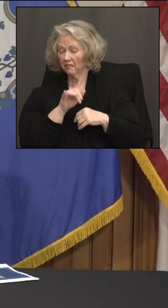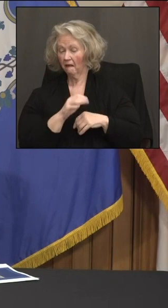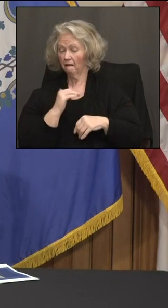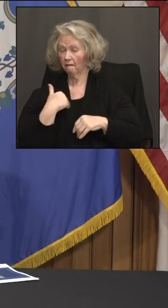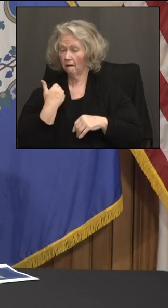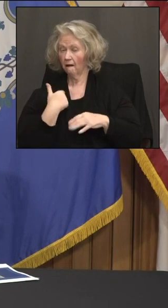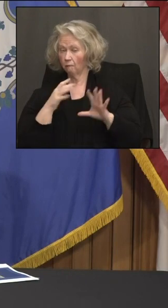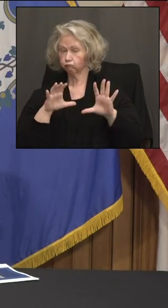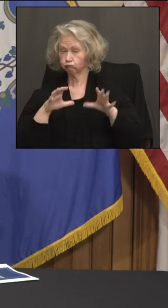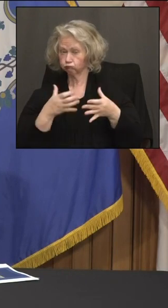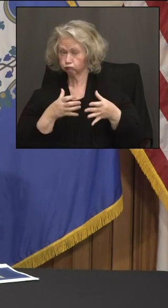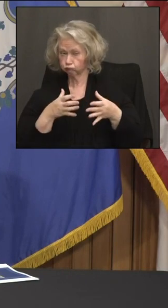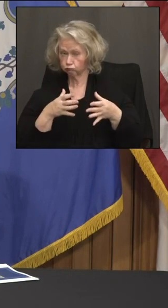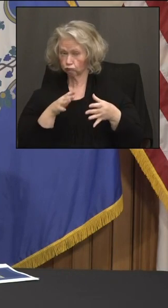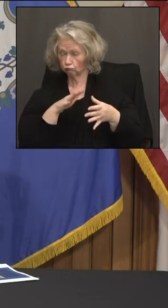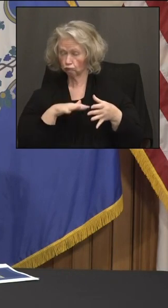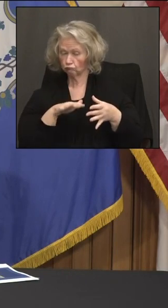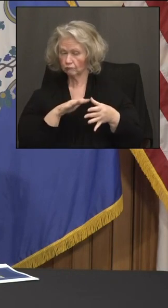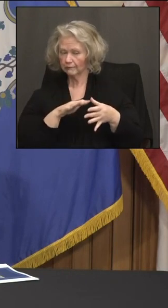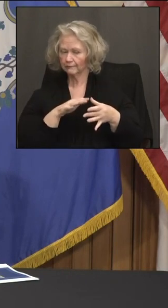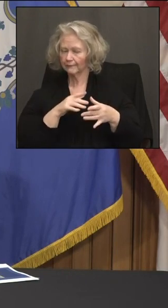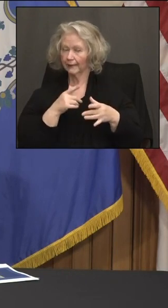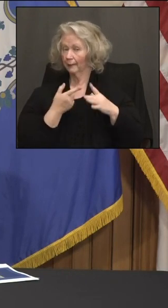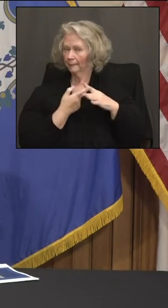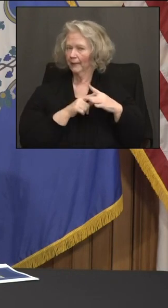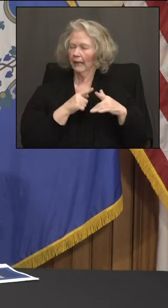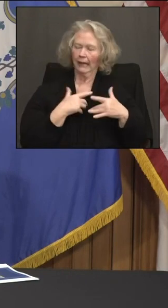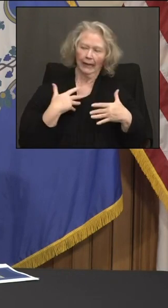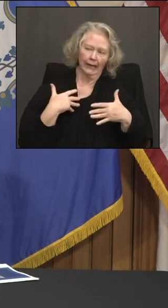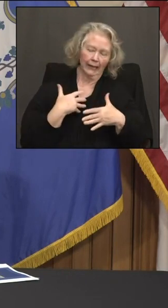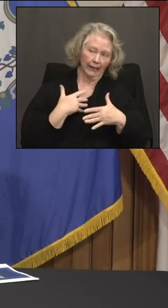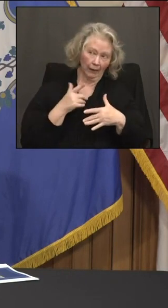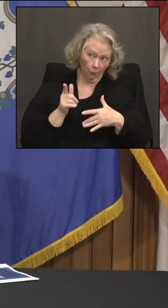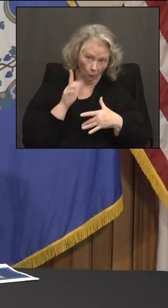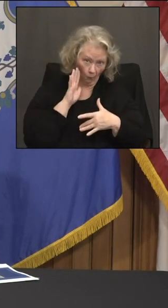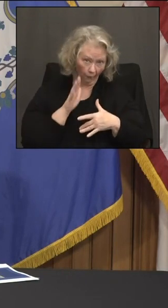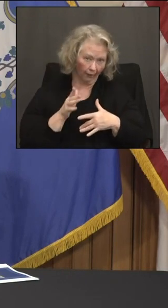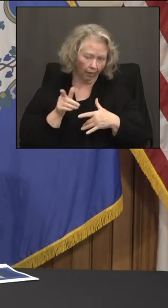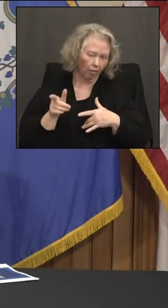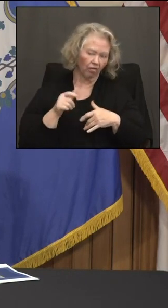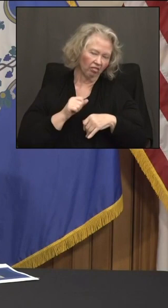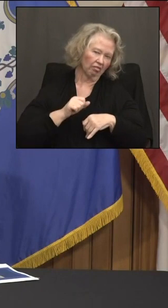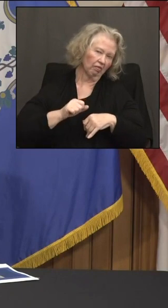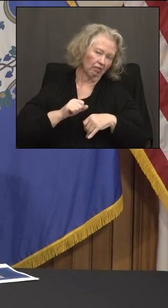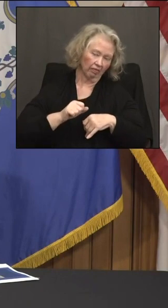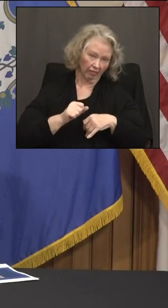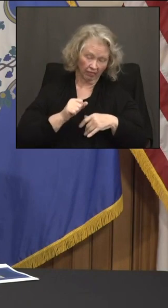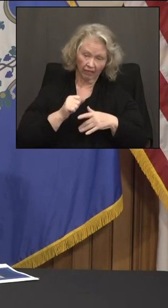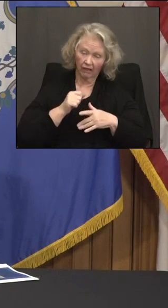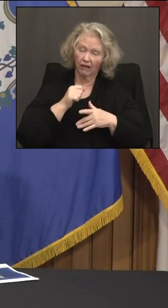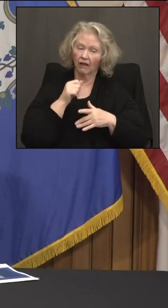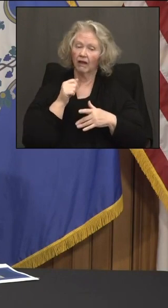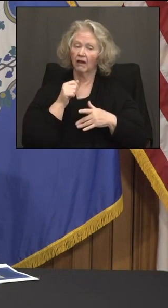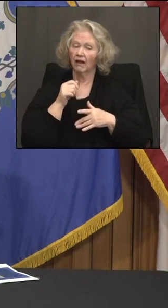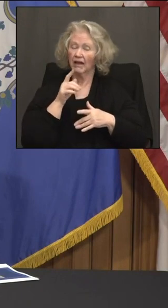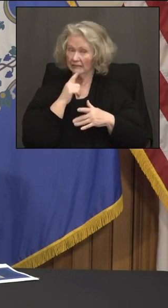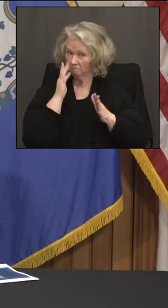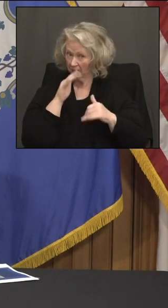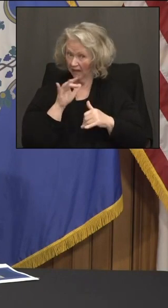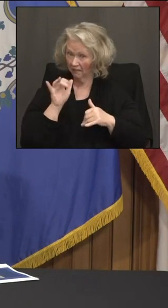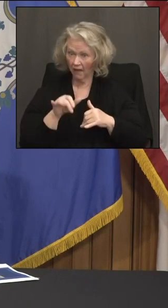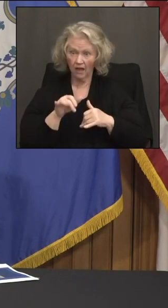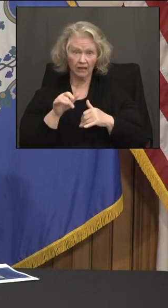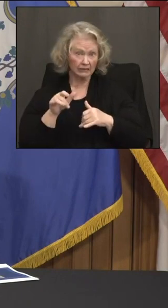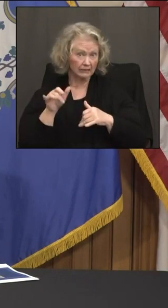population that the state was a little worried about regarding vaccine hesitancy or just not wanting to get vaccinated at all? Are they